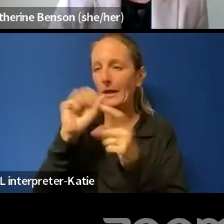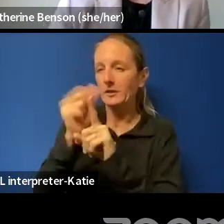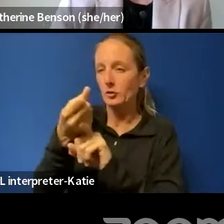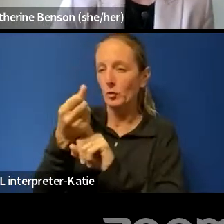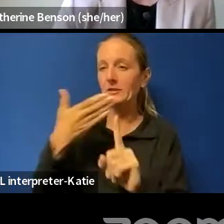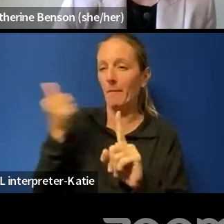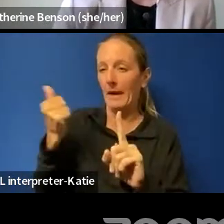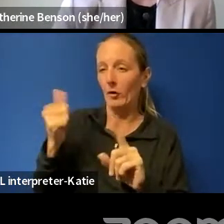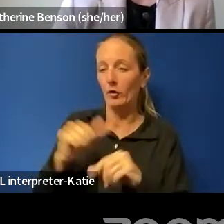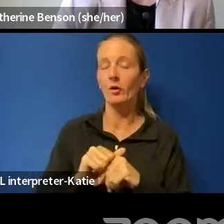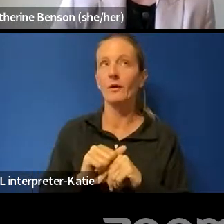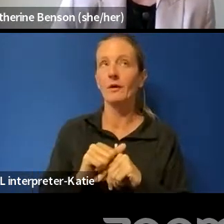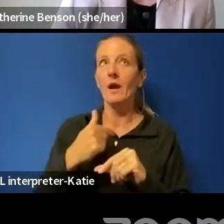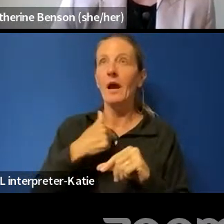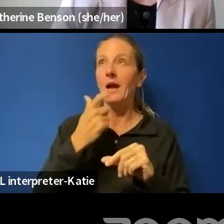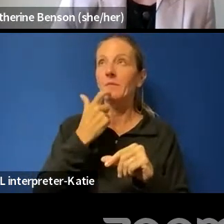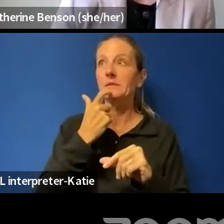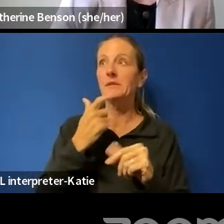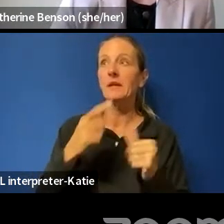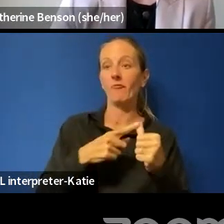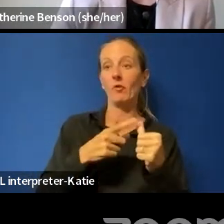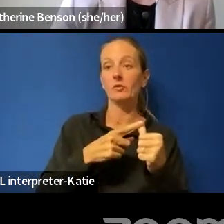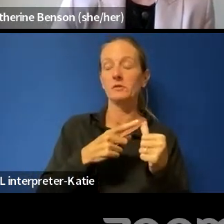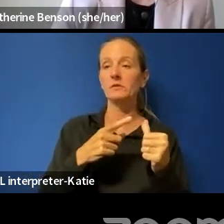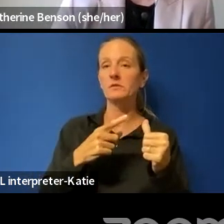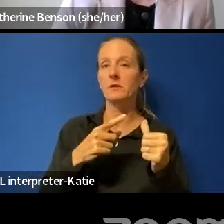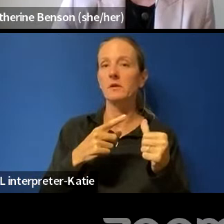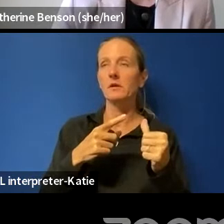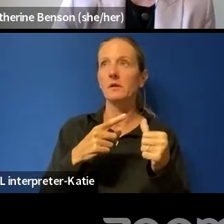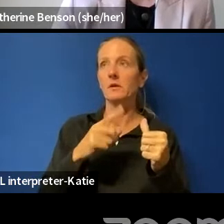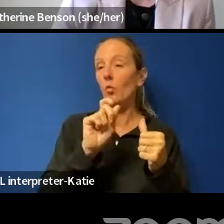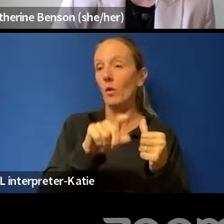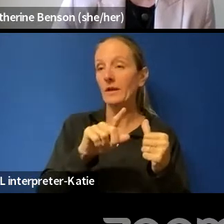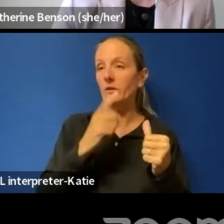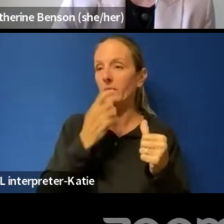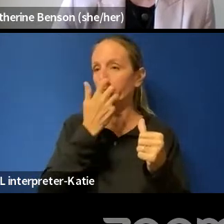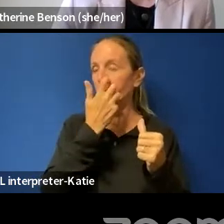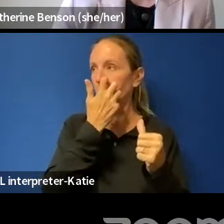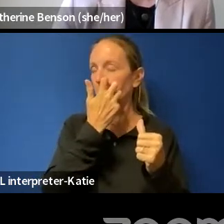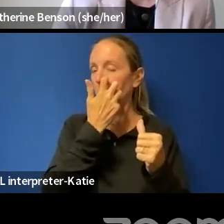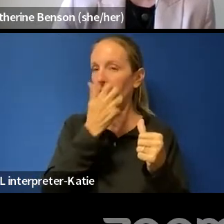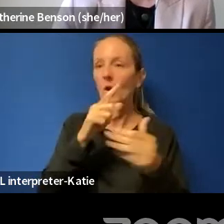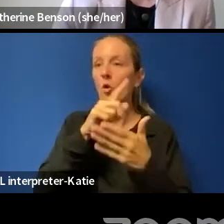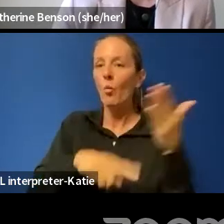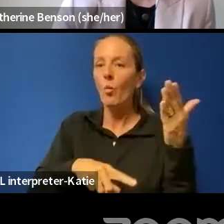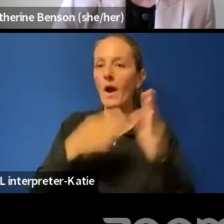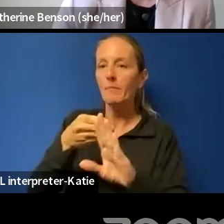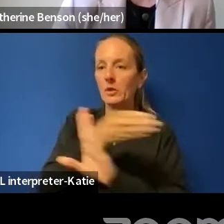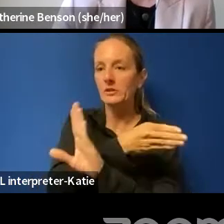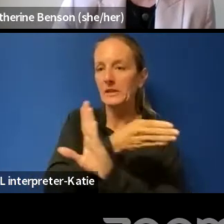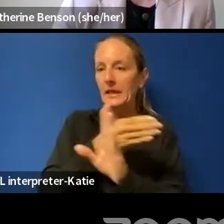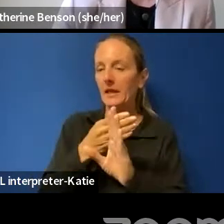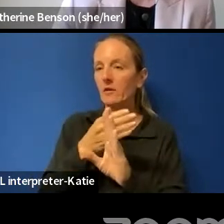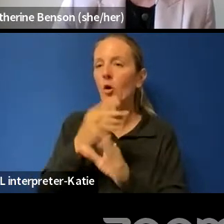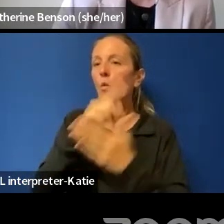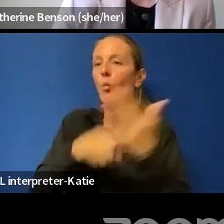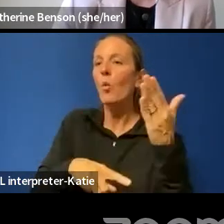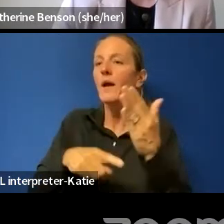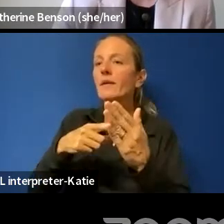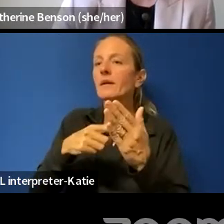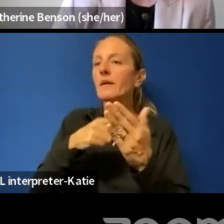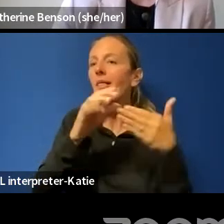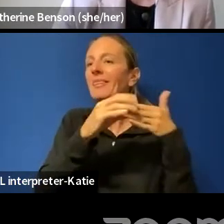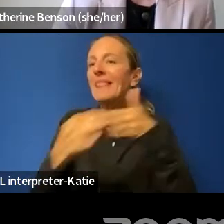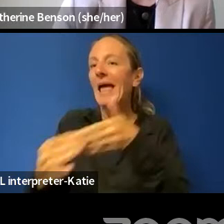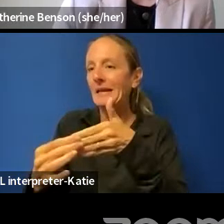say, kind of the first one being, you know, what preceded this alleged privacy infringement? Like, what kind of led up to